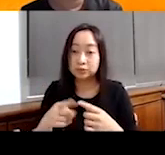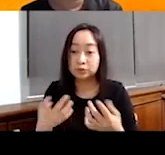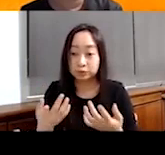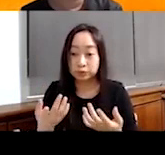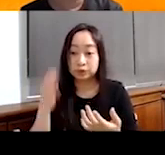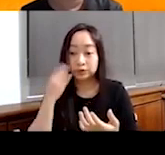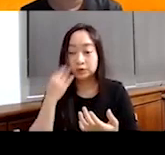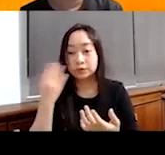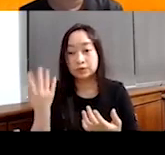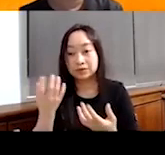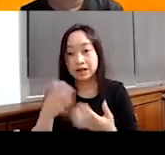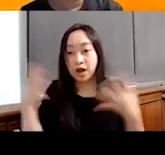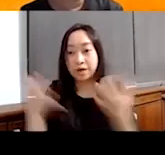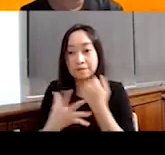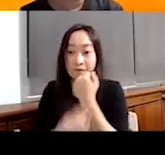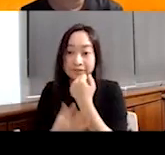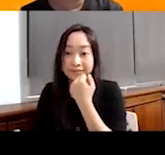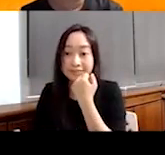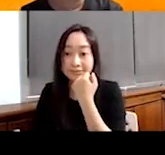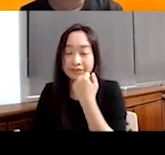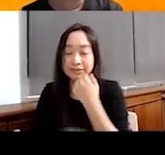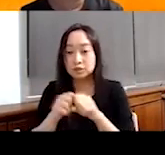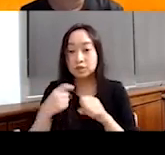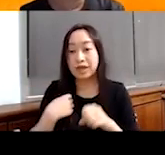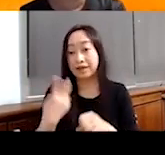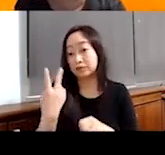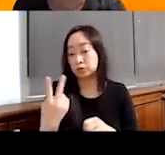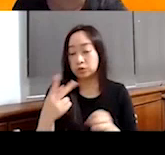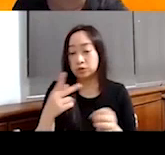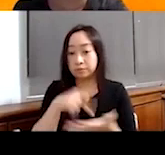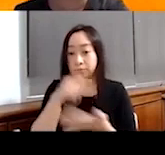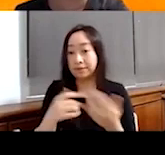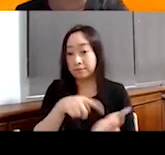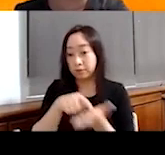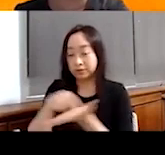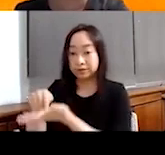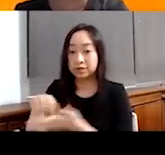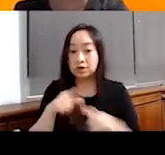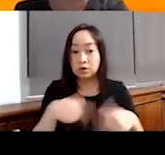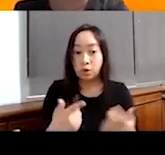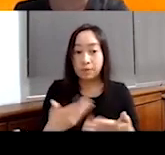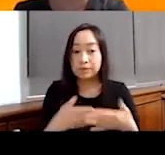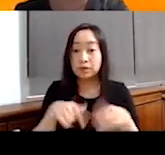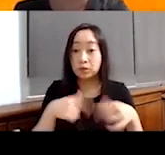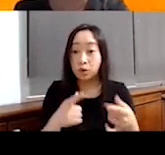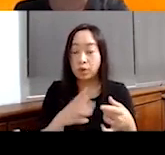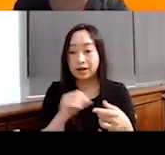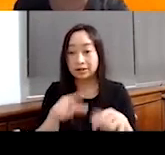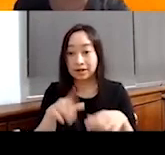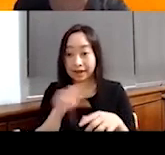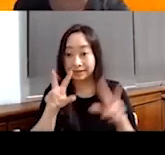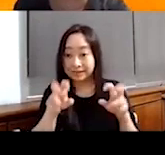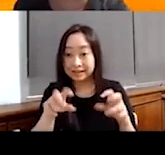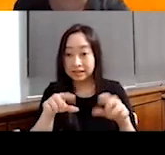to, you know, significant poverty. So we have two project models that we use. One is called Go Baby Go and Go Baby Go